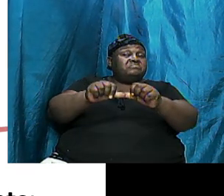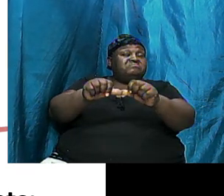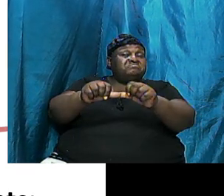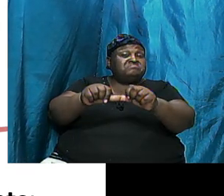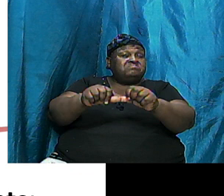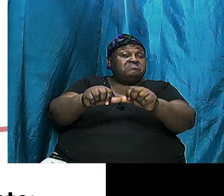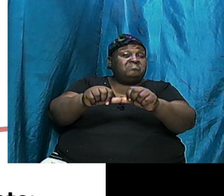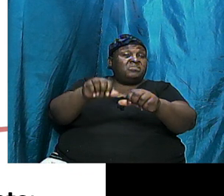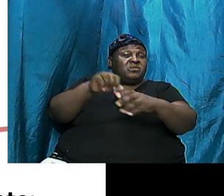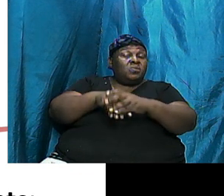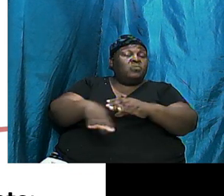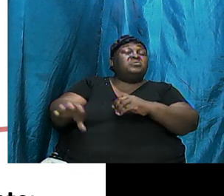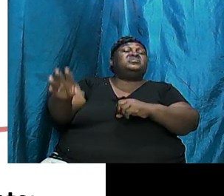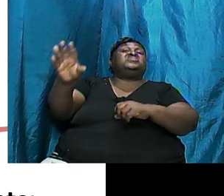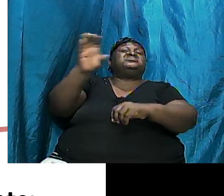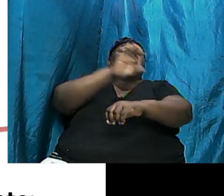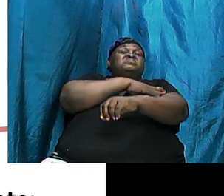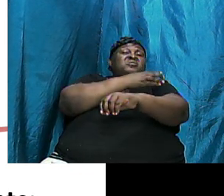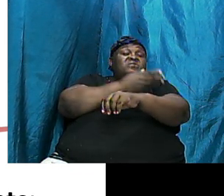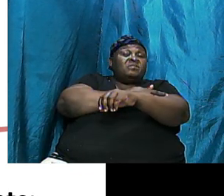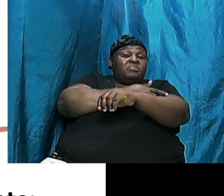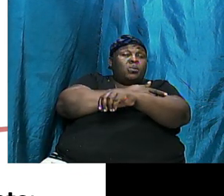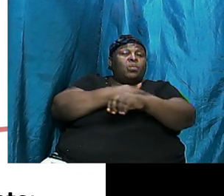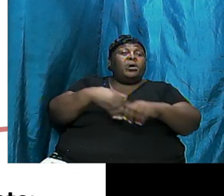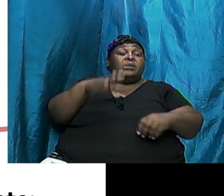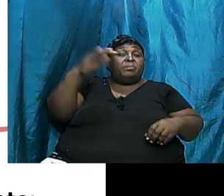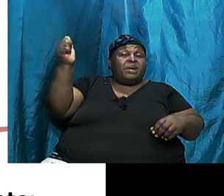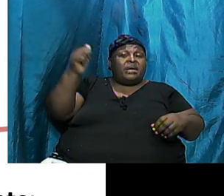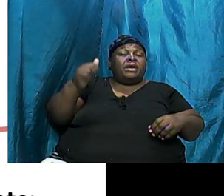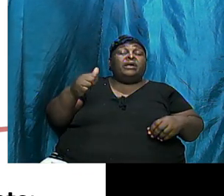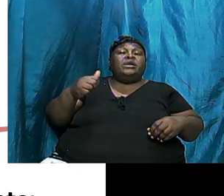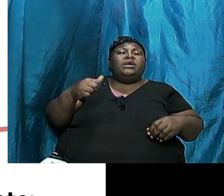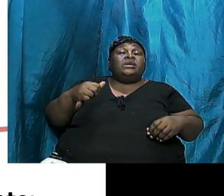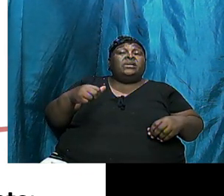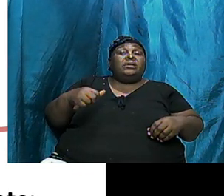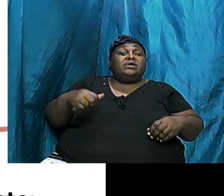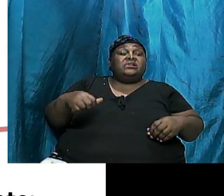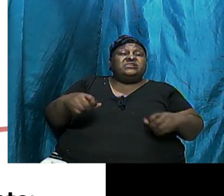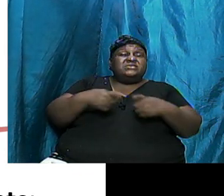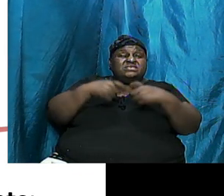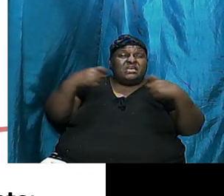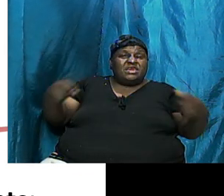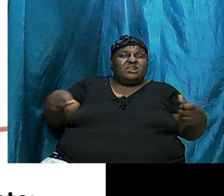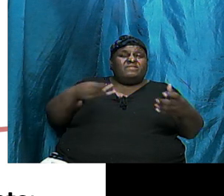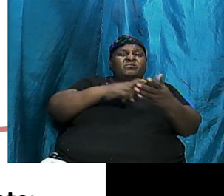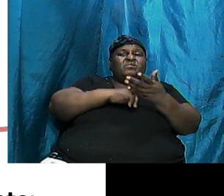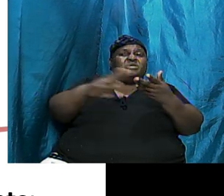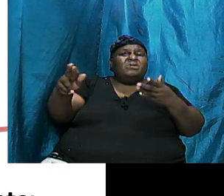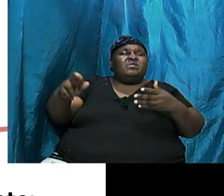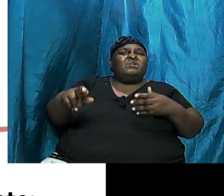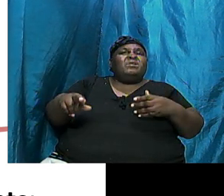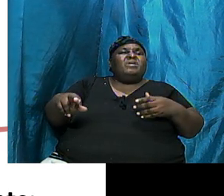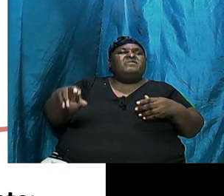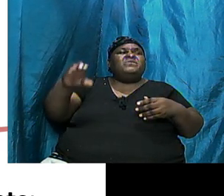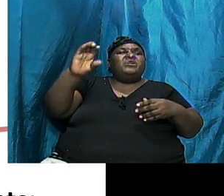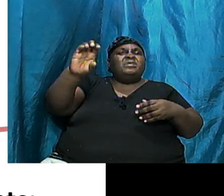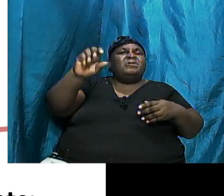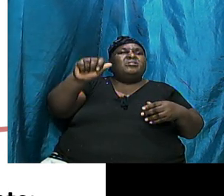were influenced by the sins and the unrighteousness of their cousins, of their